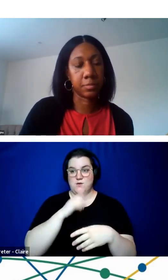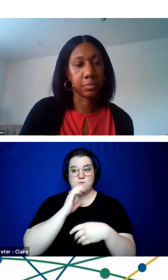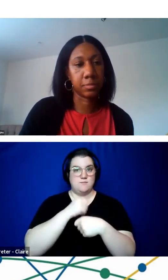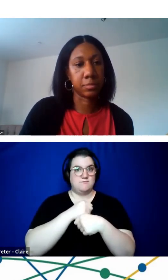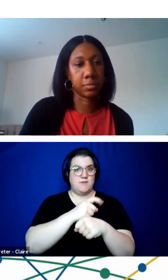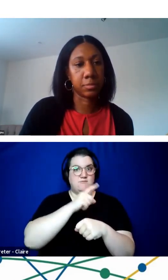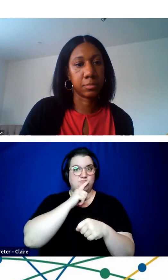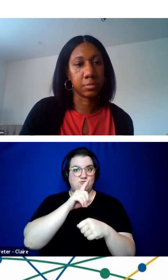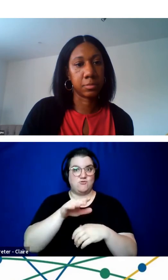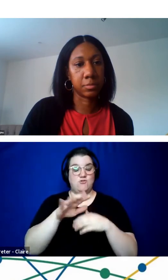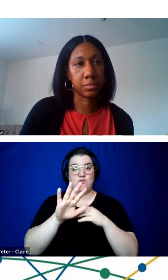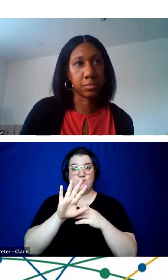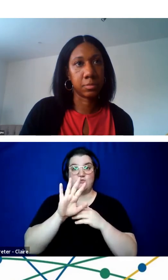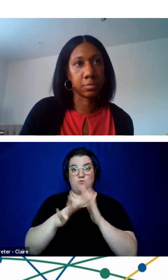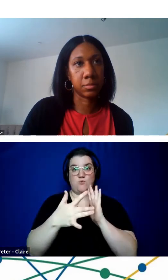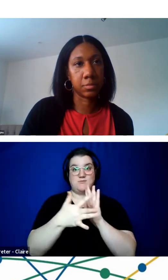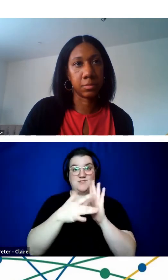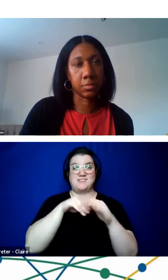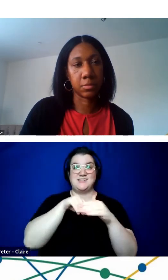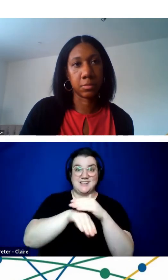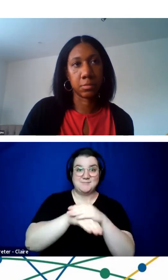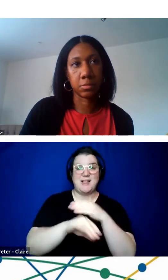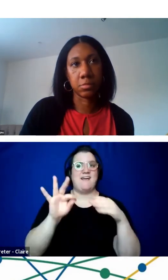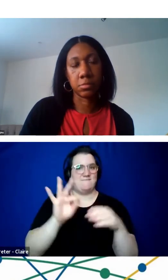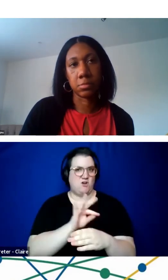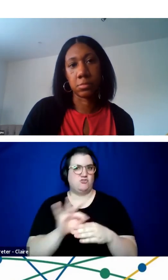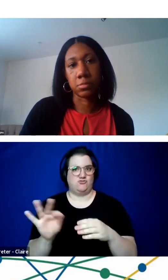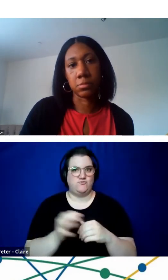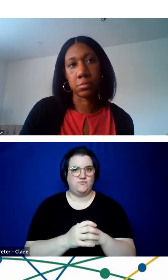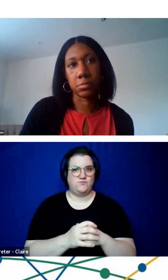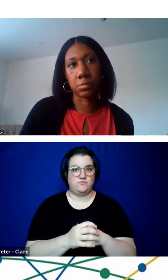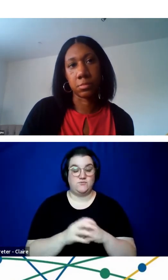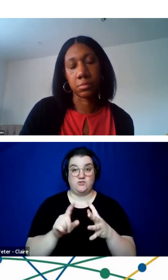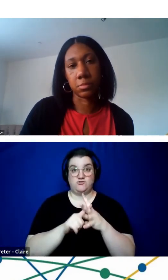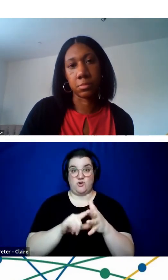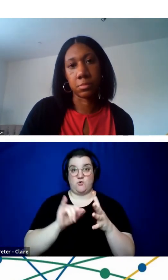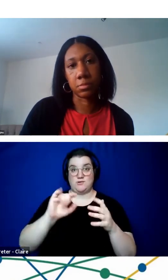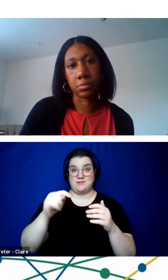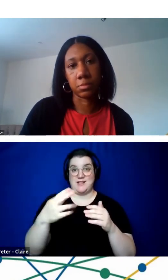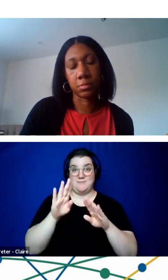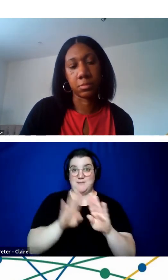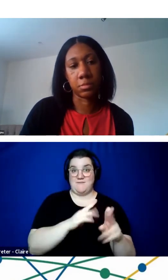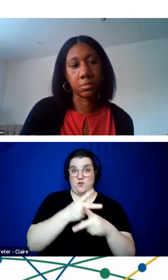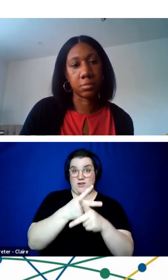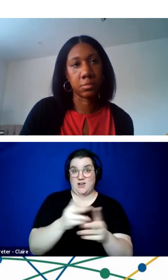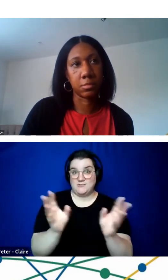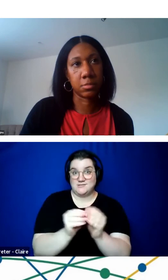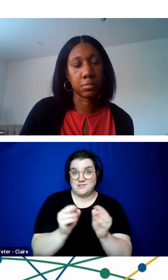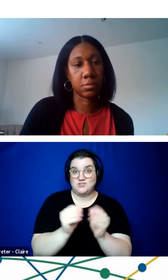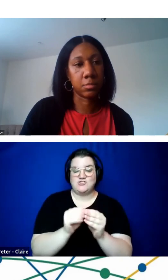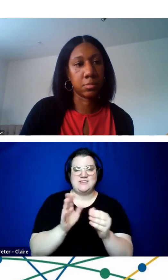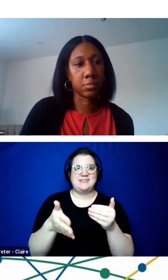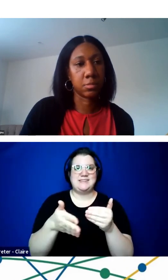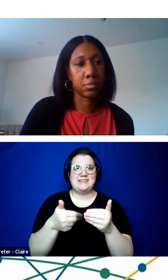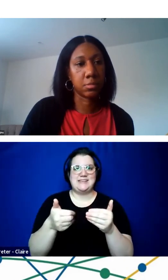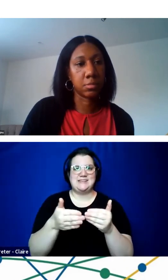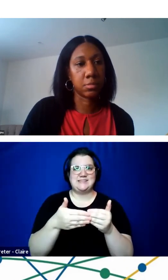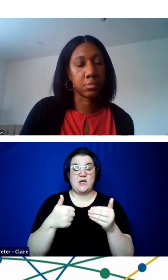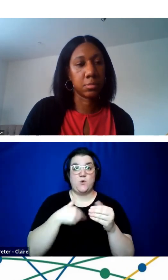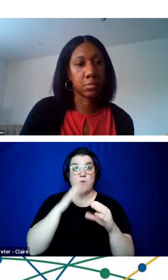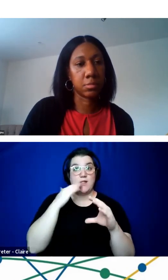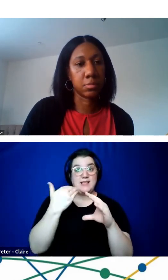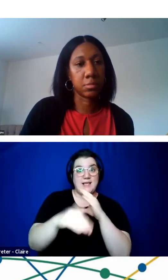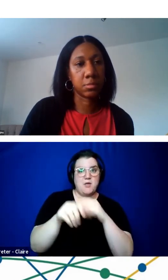functioning. Starting your telebehavioral care session is easy. Click on the link sent to you in an email or text